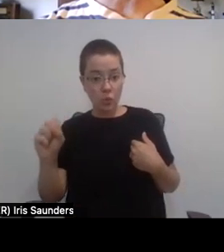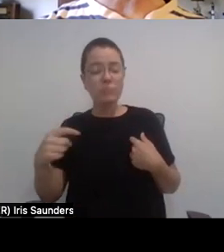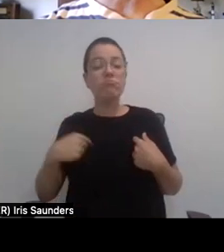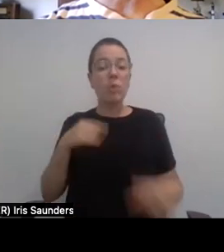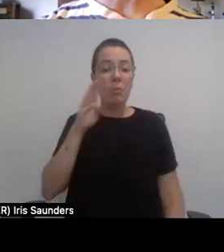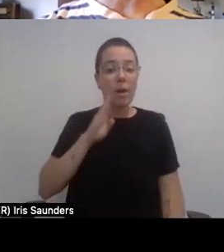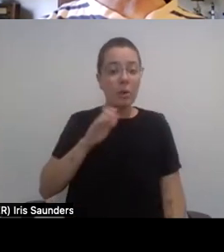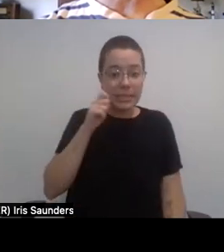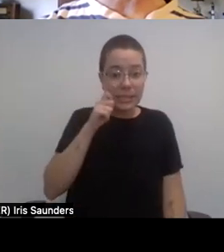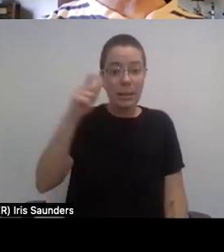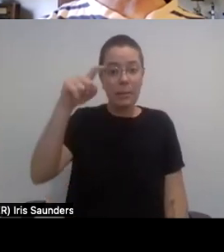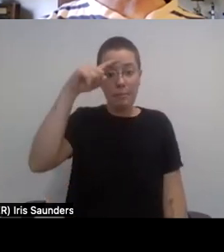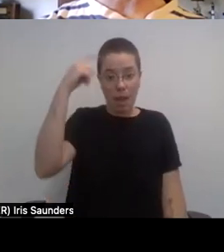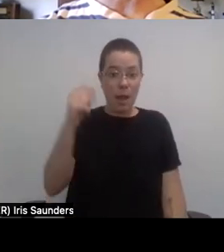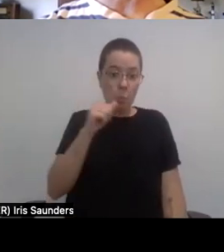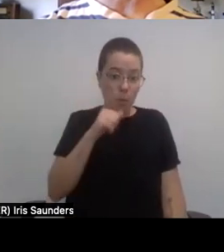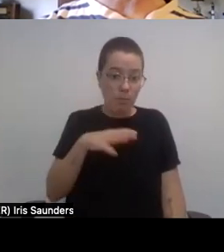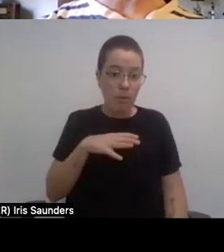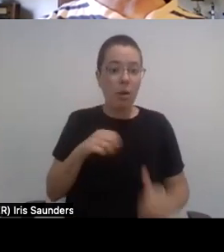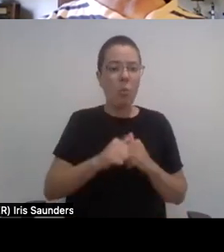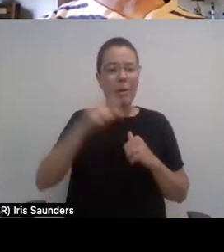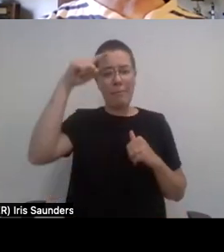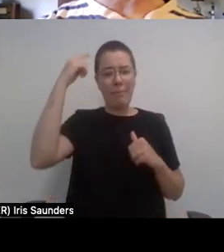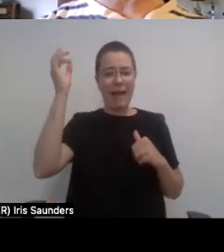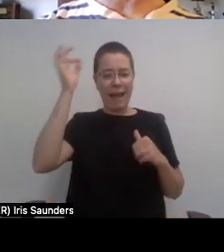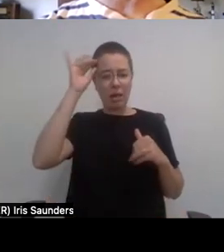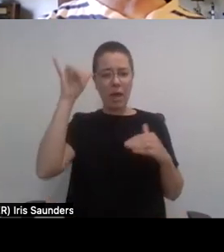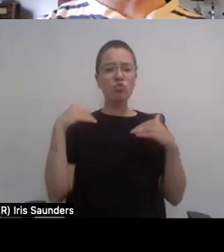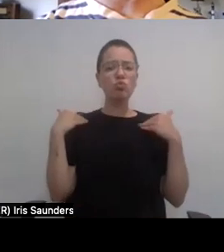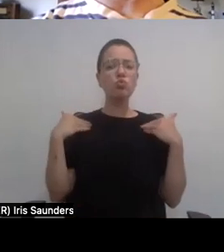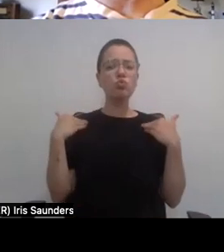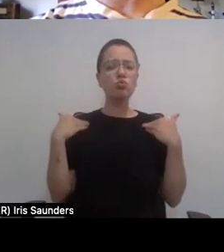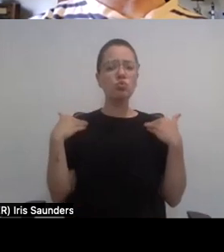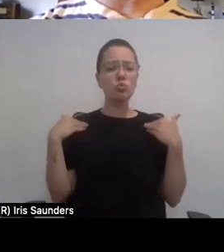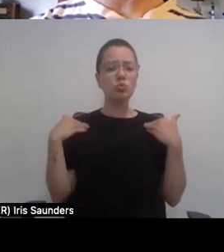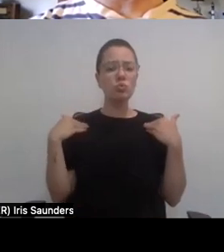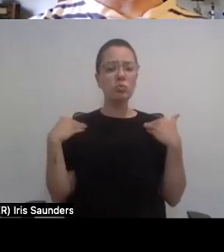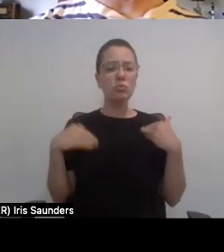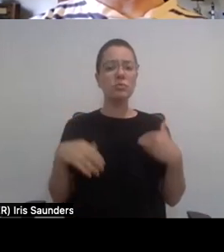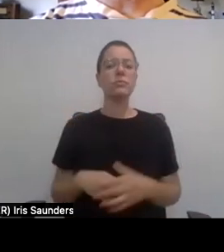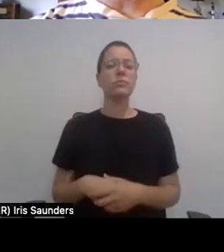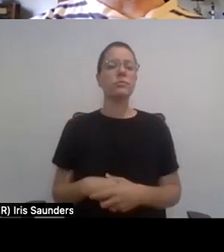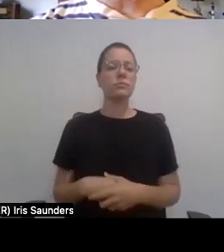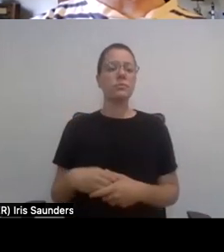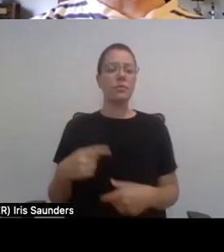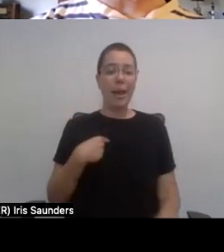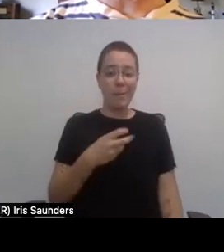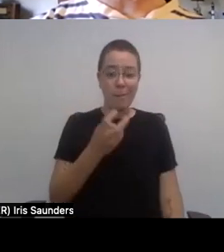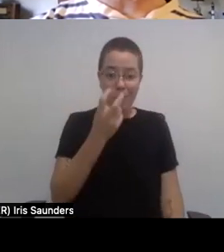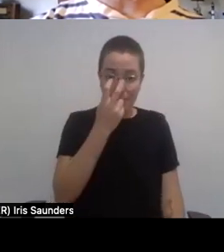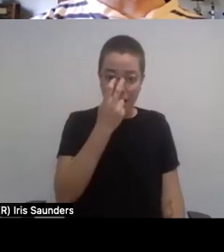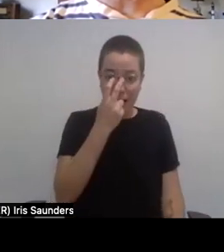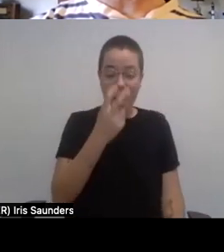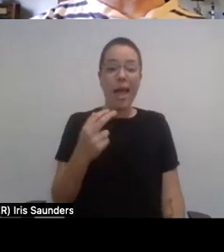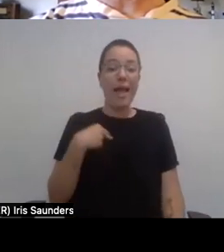with Black hair that goes a little past my shoulders. I am legally blind. have blue